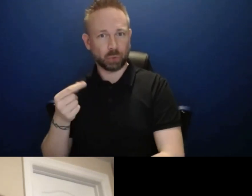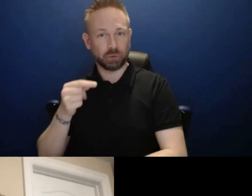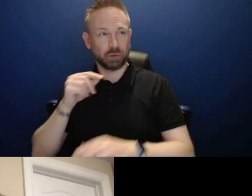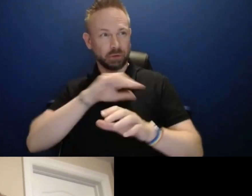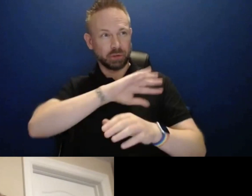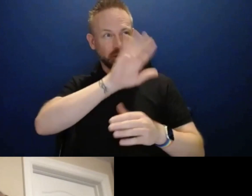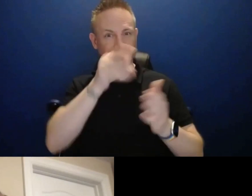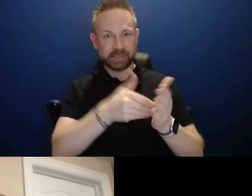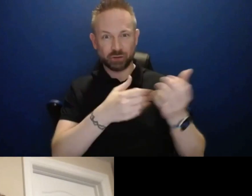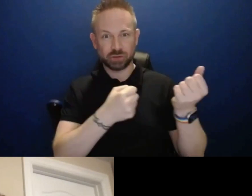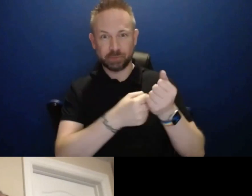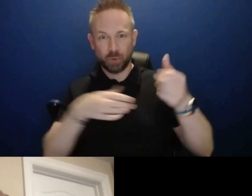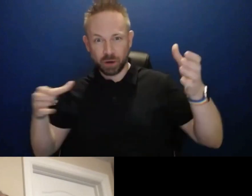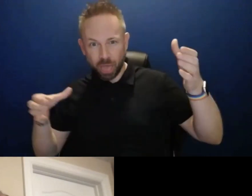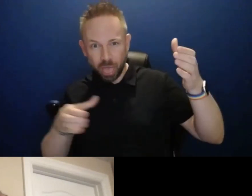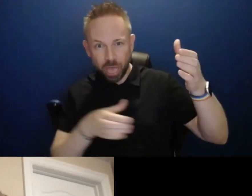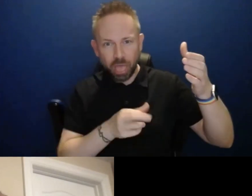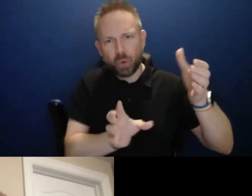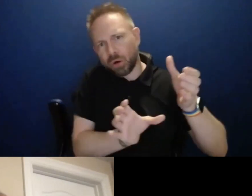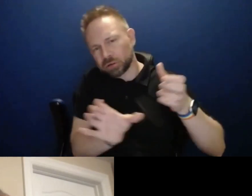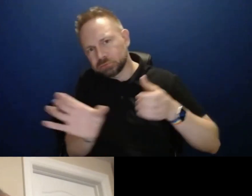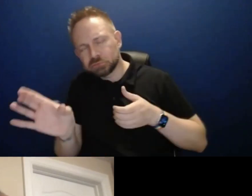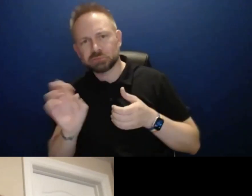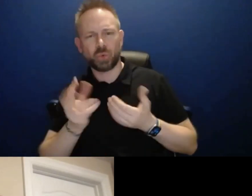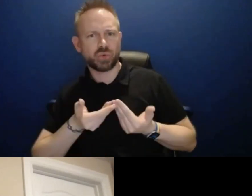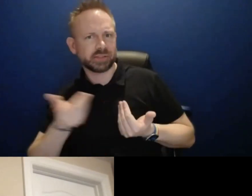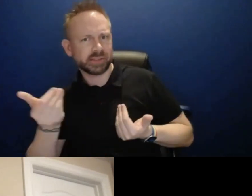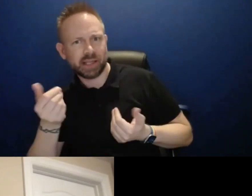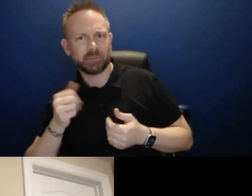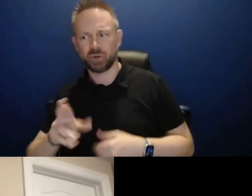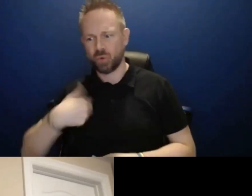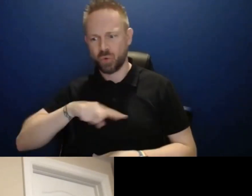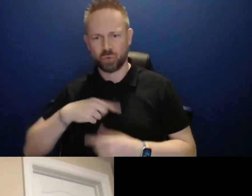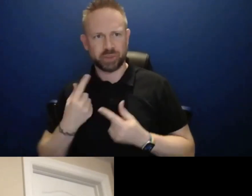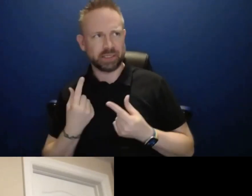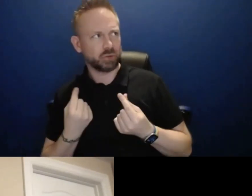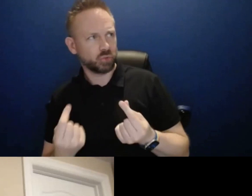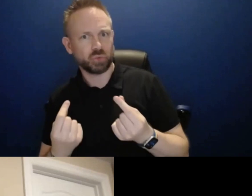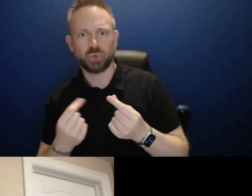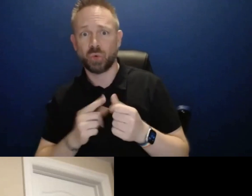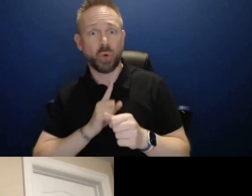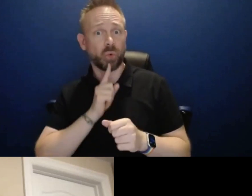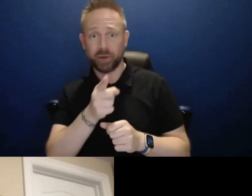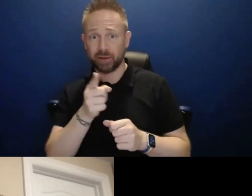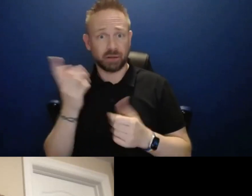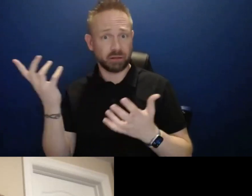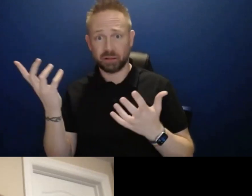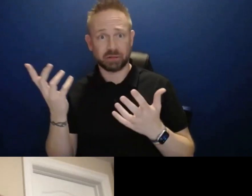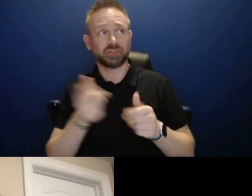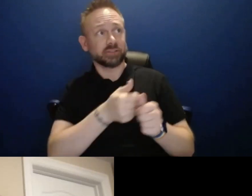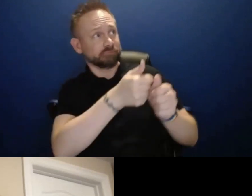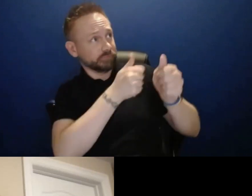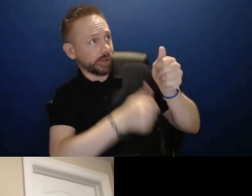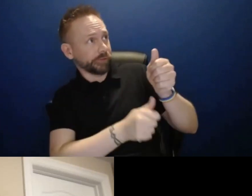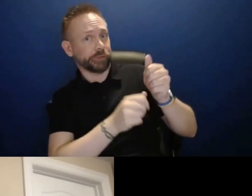other central solutions existing or, or would we be basically integrating this, this kind of services